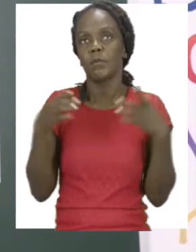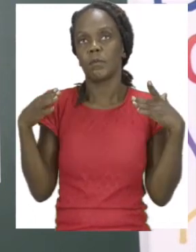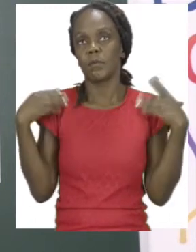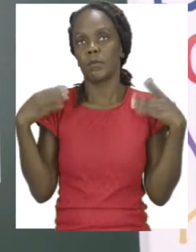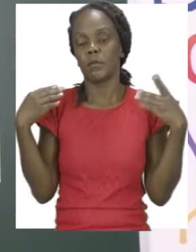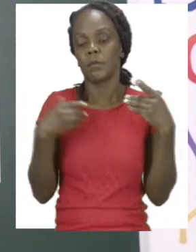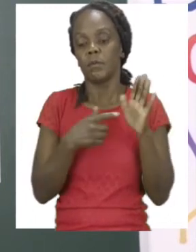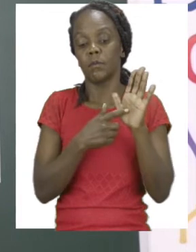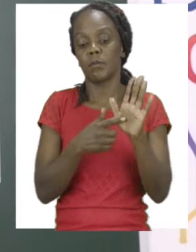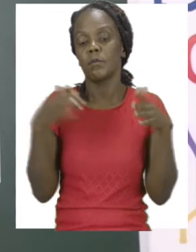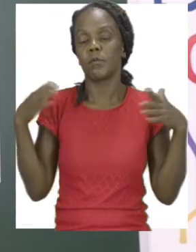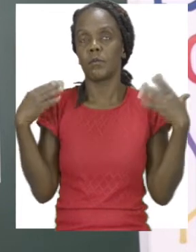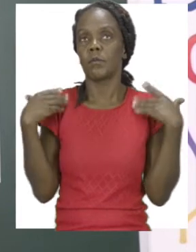happy.